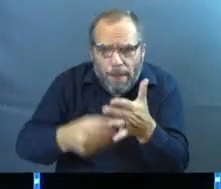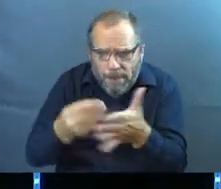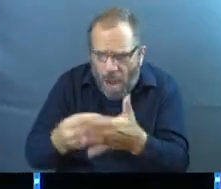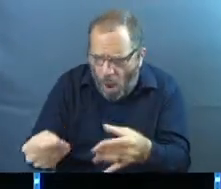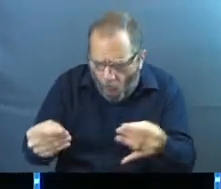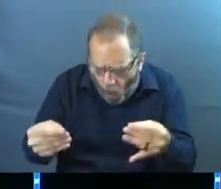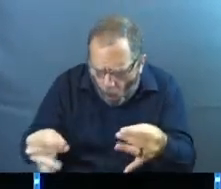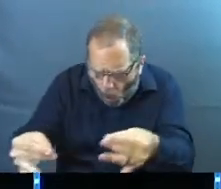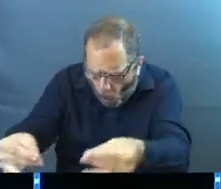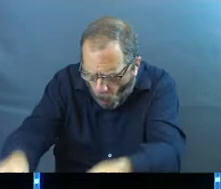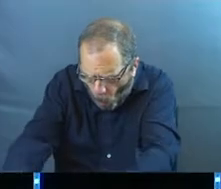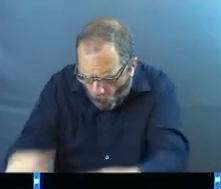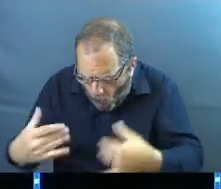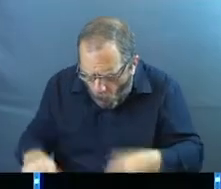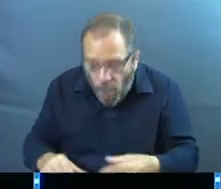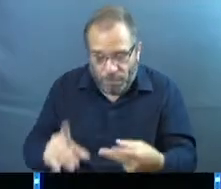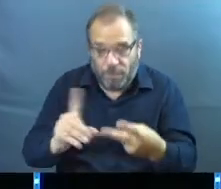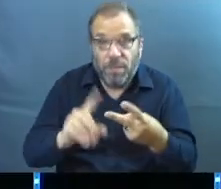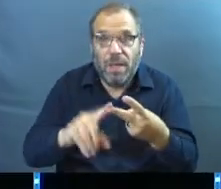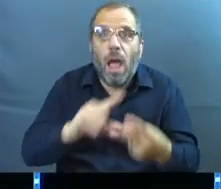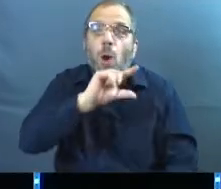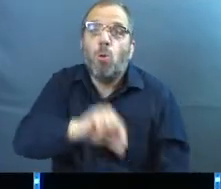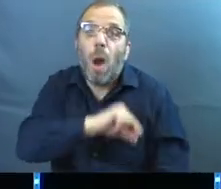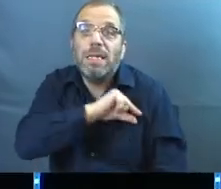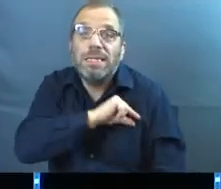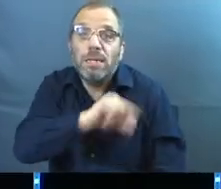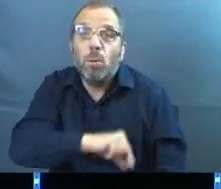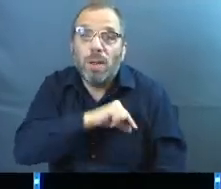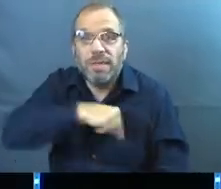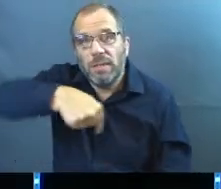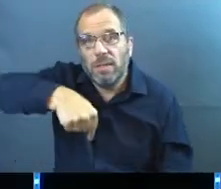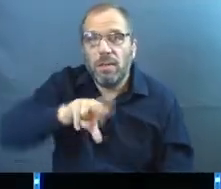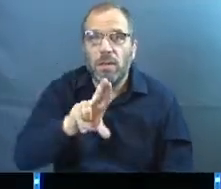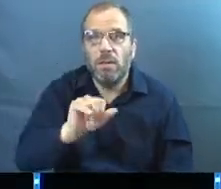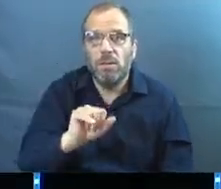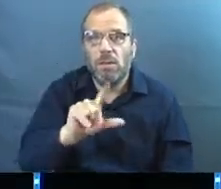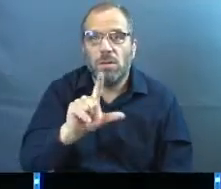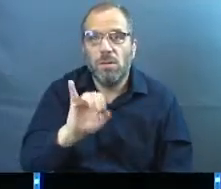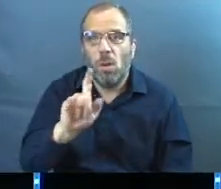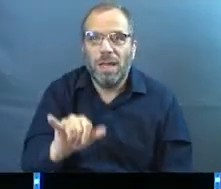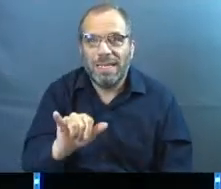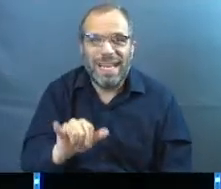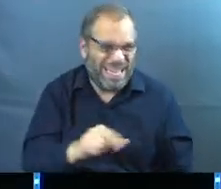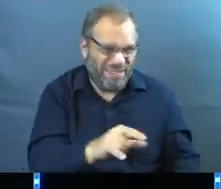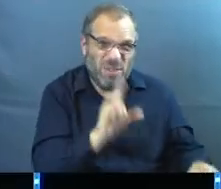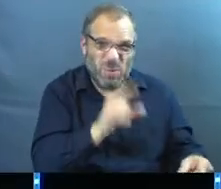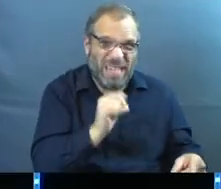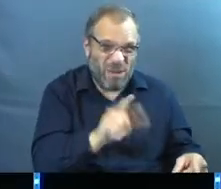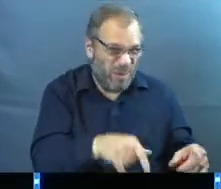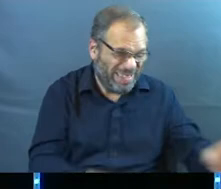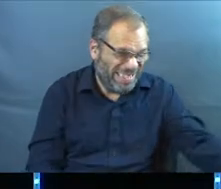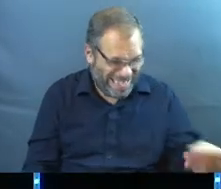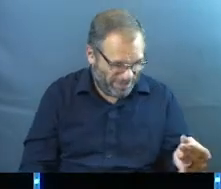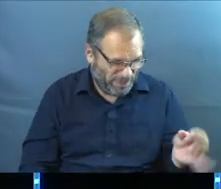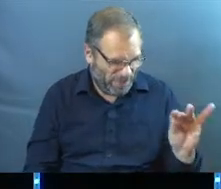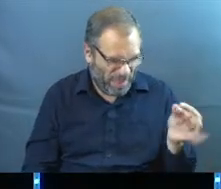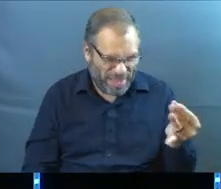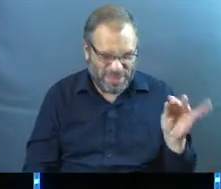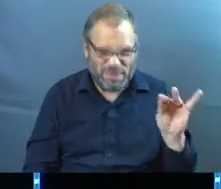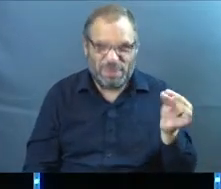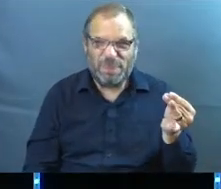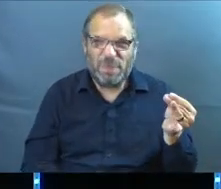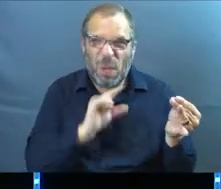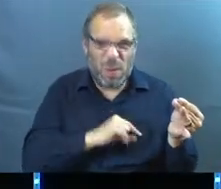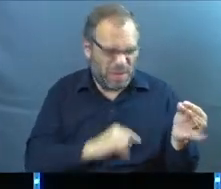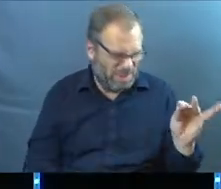They're important, so they hold a lot of value. The other thing, quality. Like I said, when we get something that's maybe not the real thing, the authentic thing, the